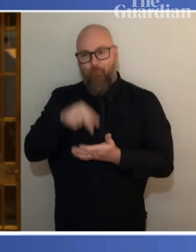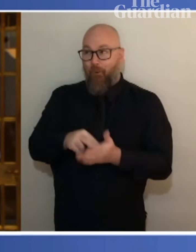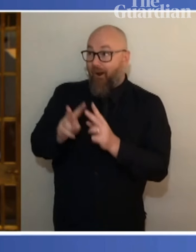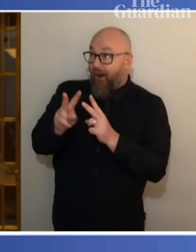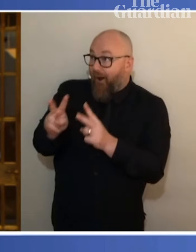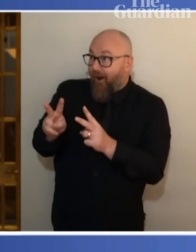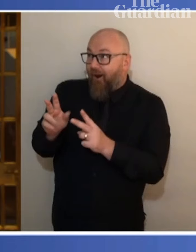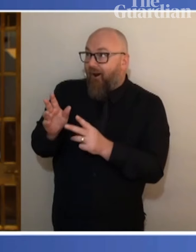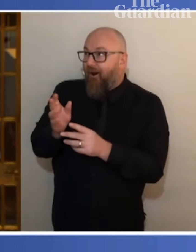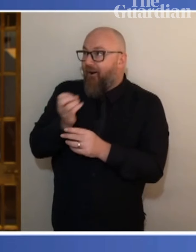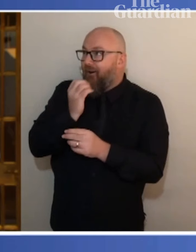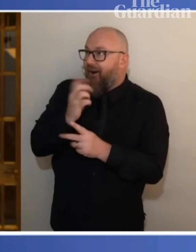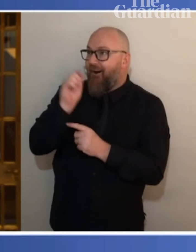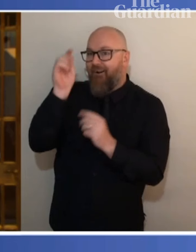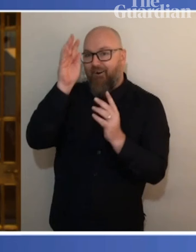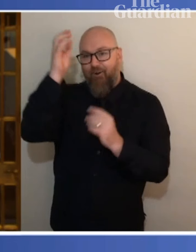lived so consistently.